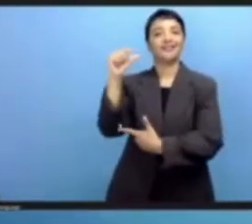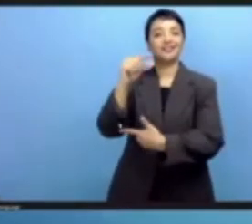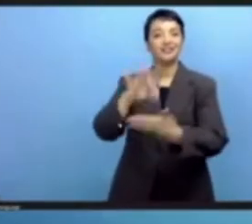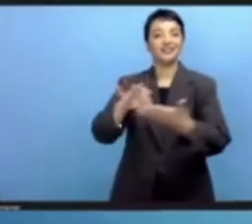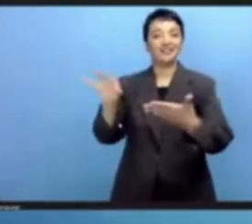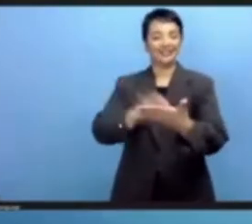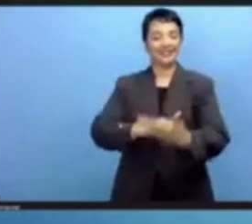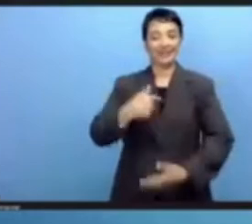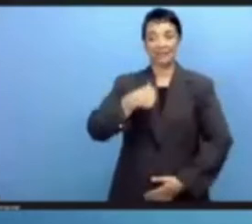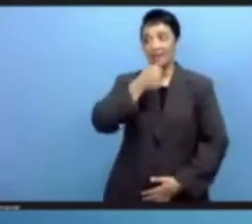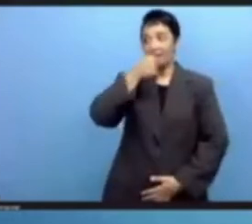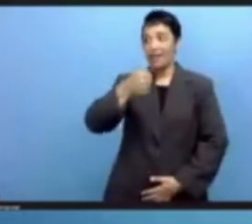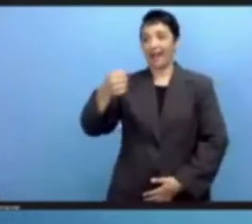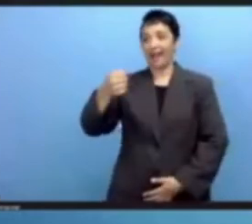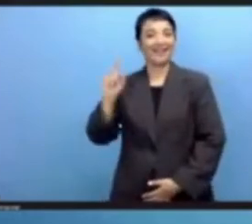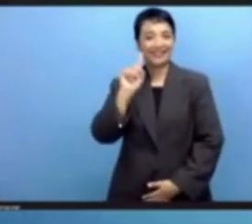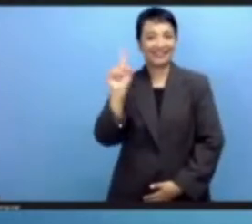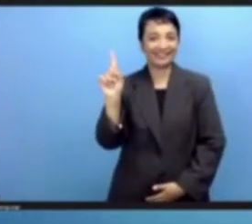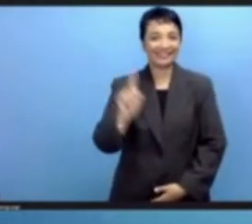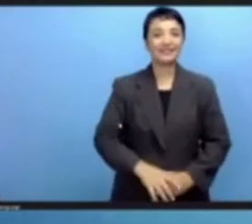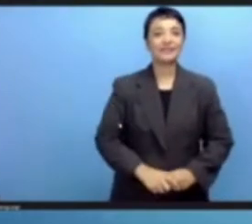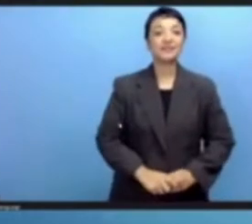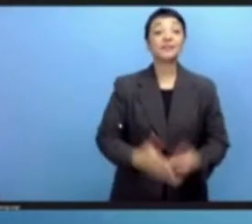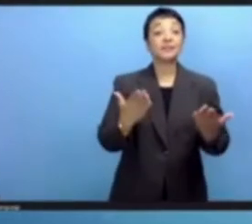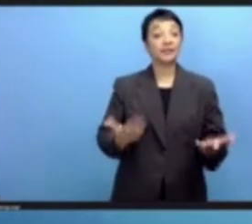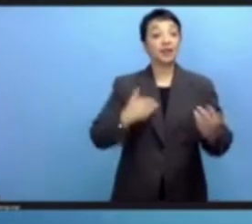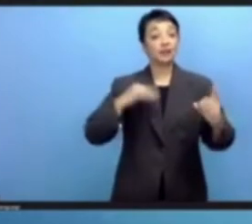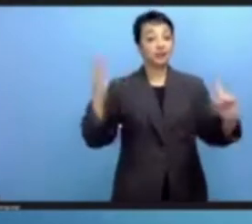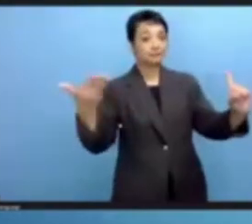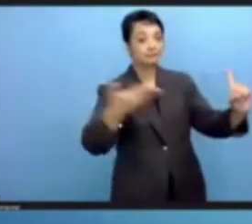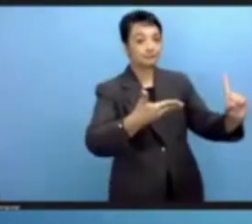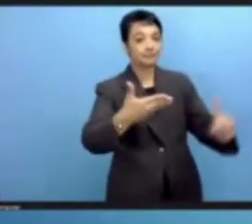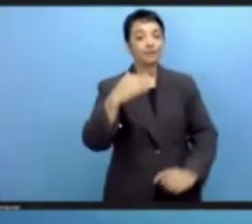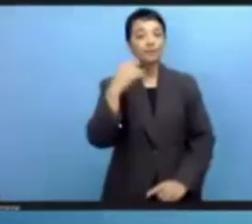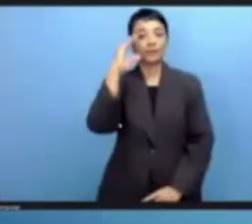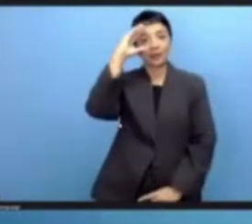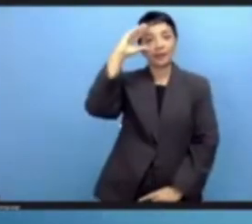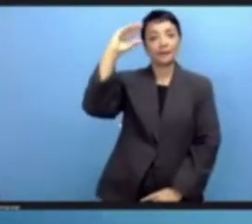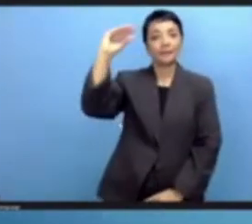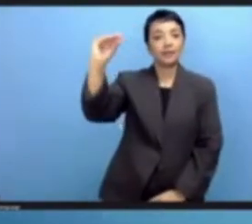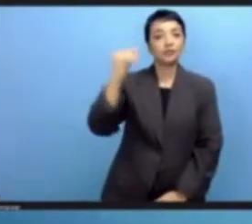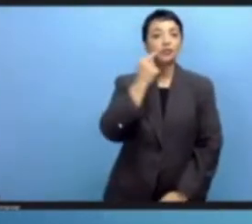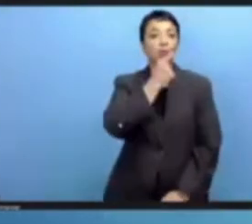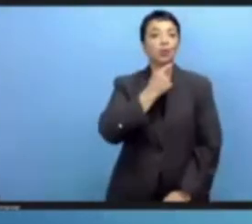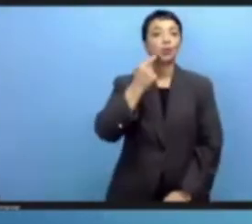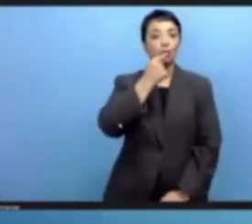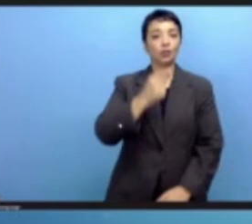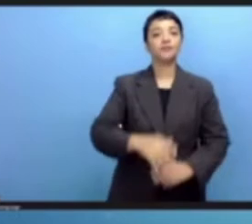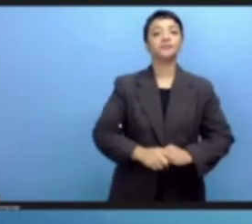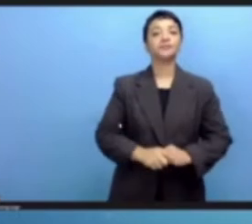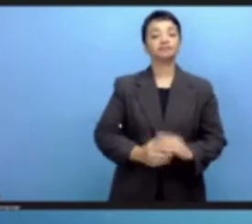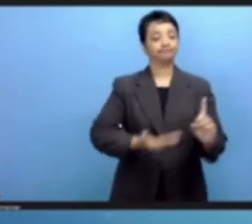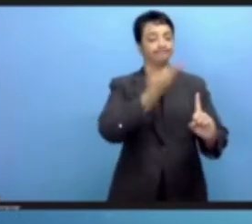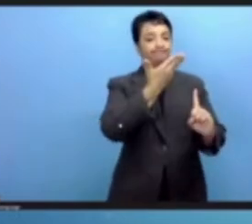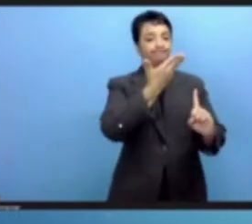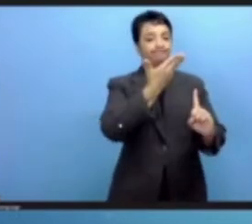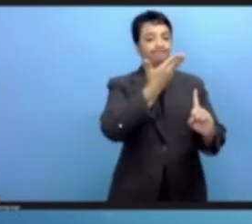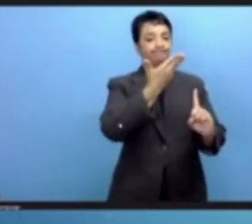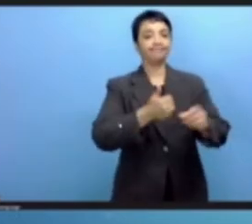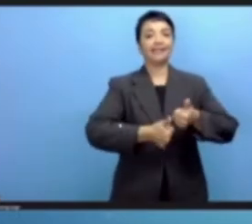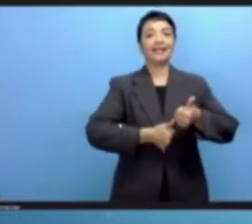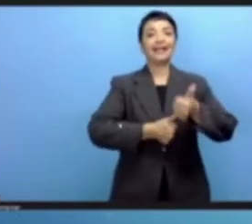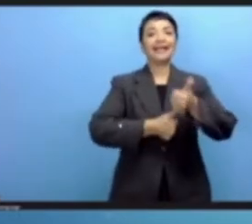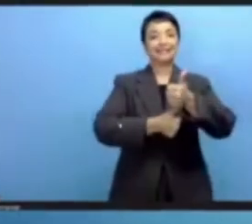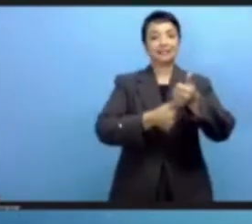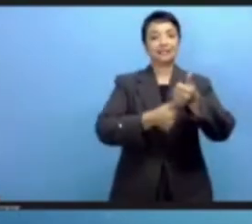Now I would like to call upon Mr. Tawafik Jilasi, Assistant Director General for Communication